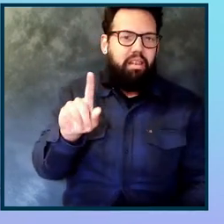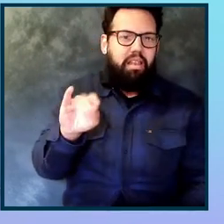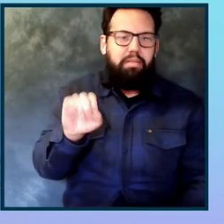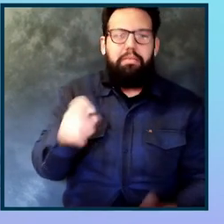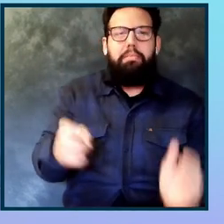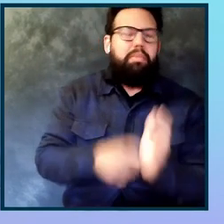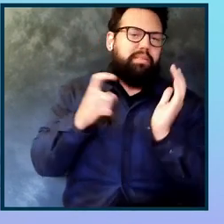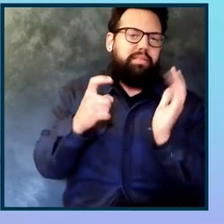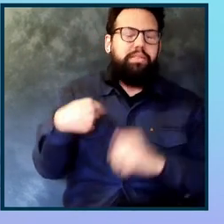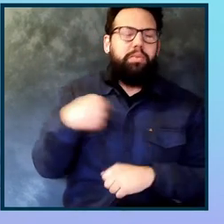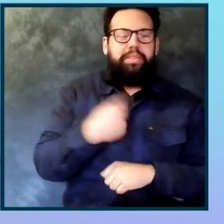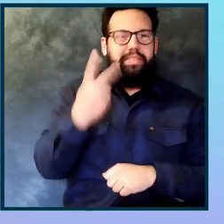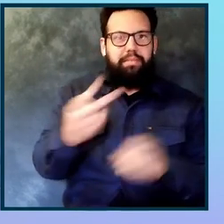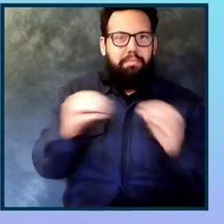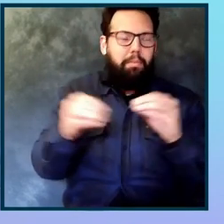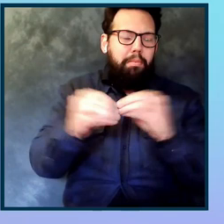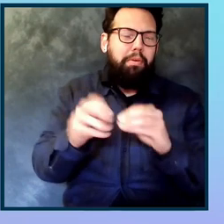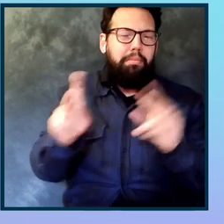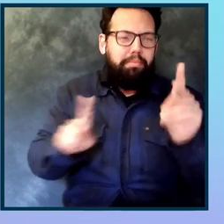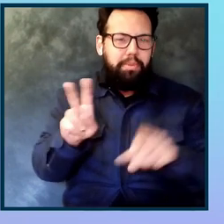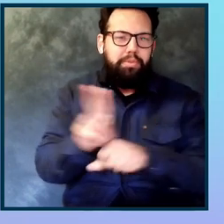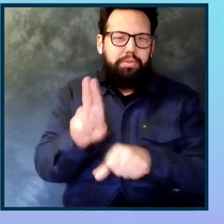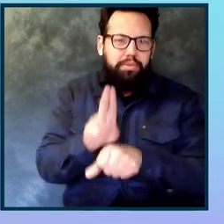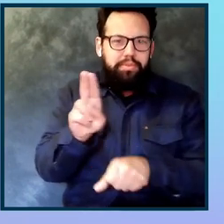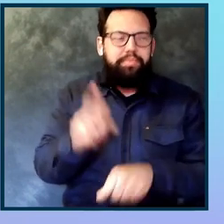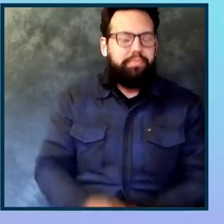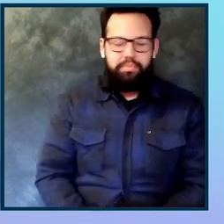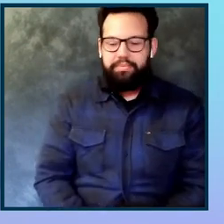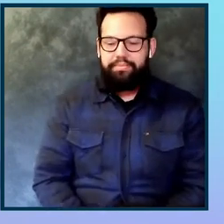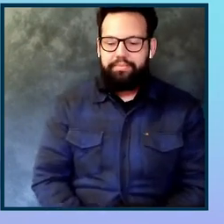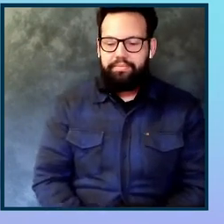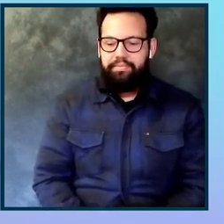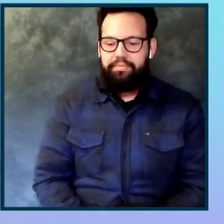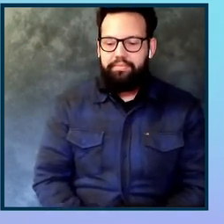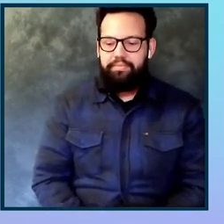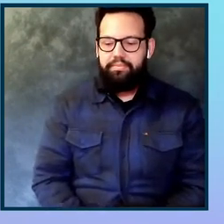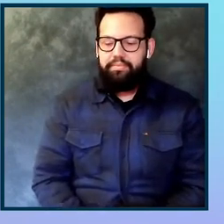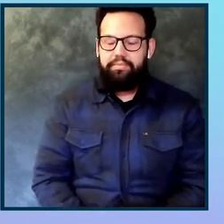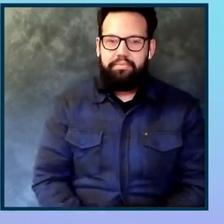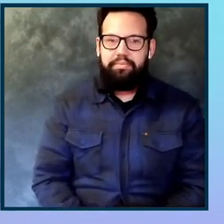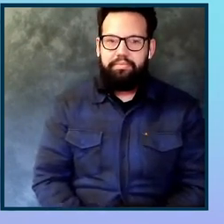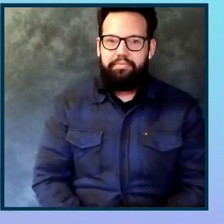Definitely. Thank you, Preeti. All right. Let's see here.